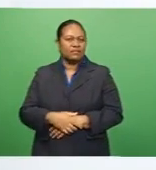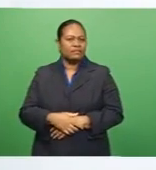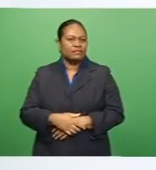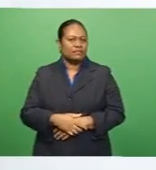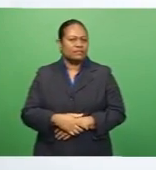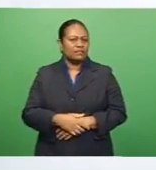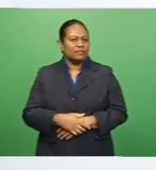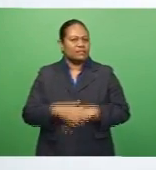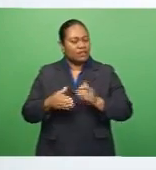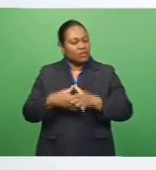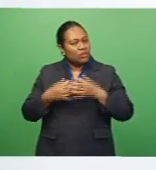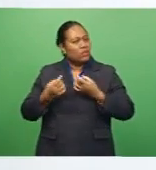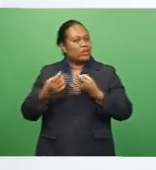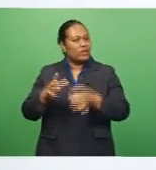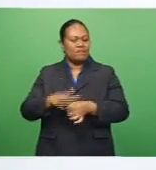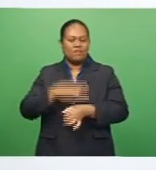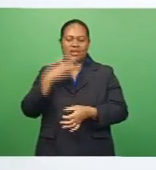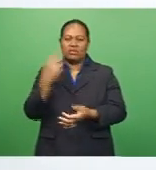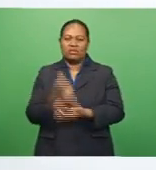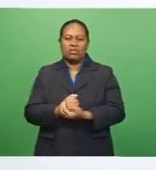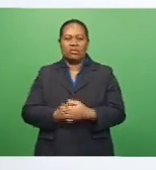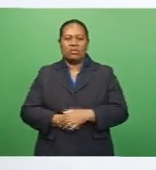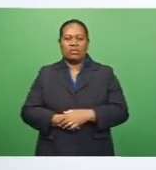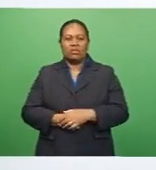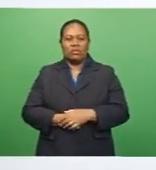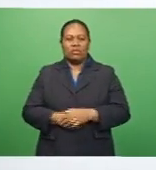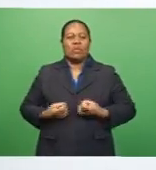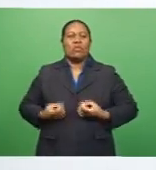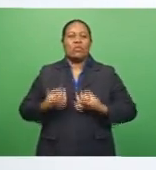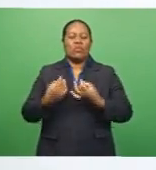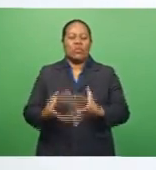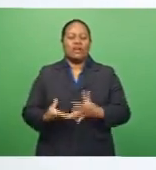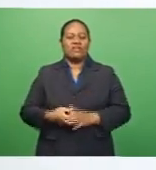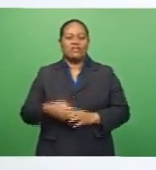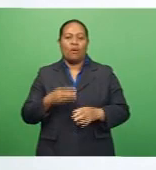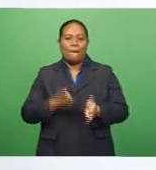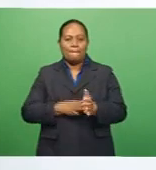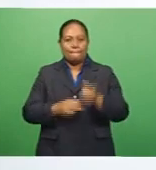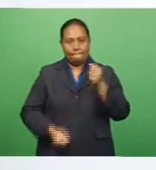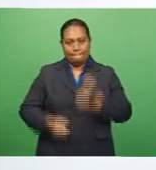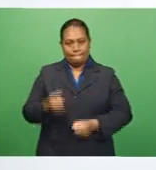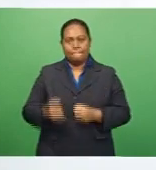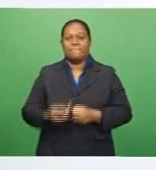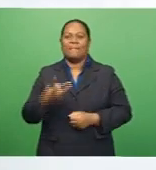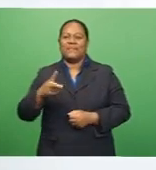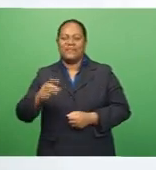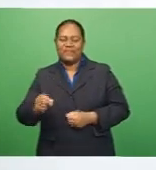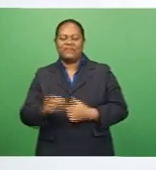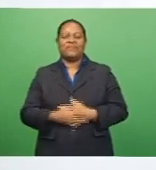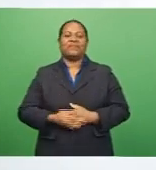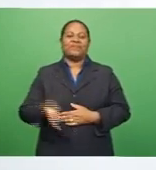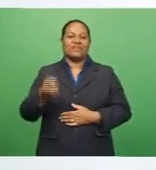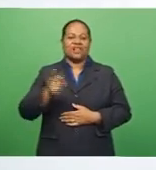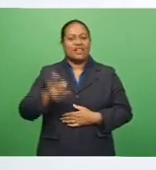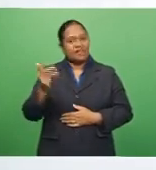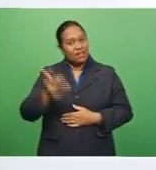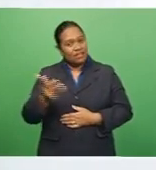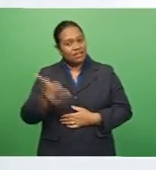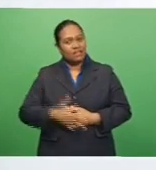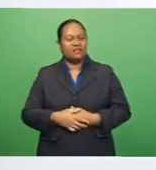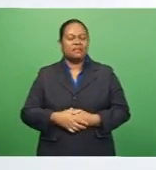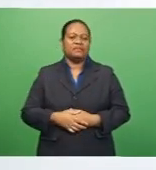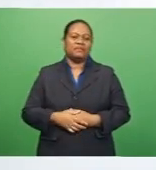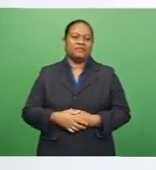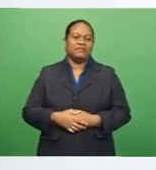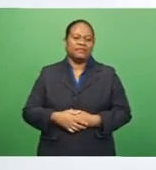be ready, make sure, I'm ready for March 20th with my team and I'm playing with wisdom